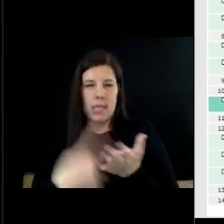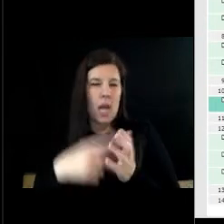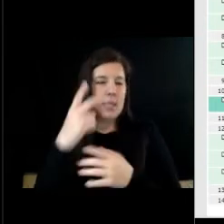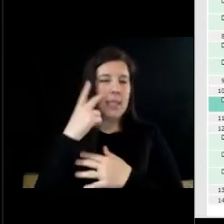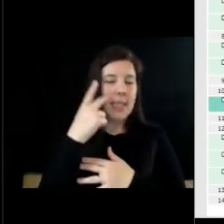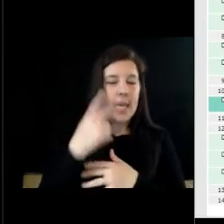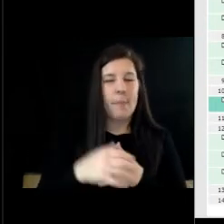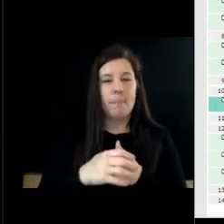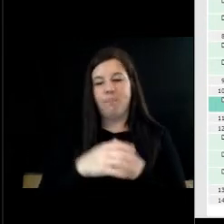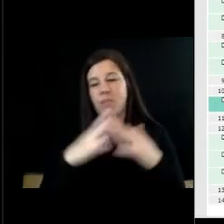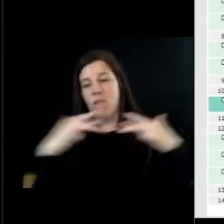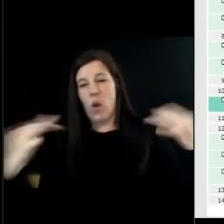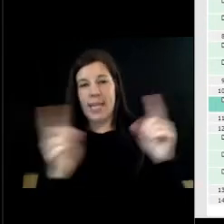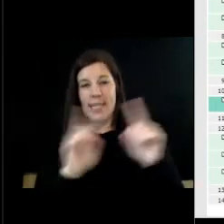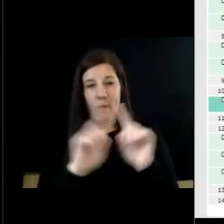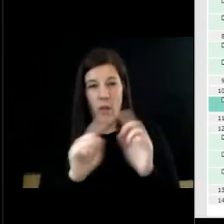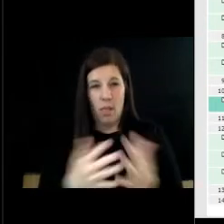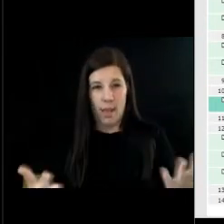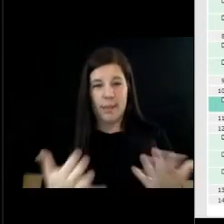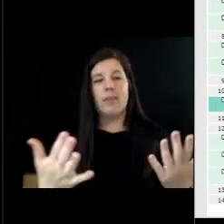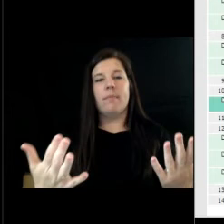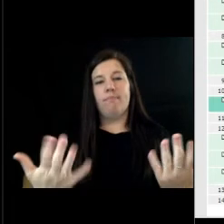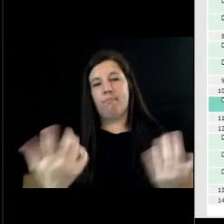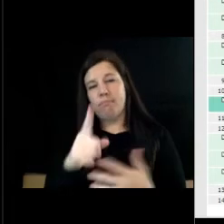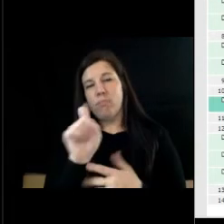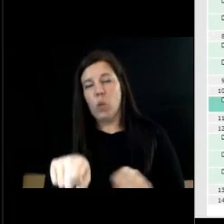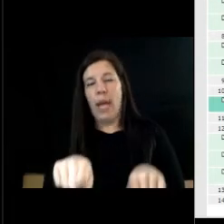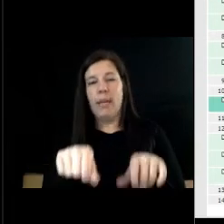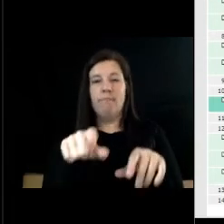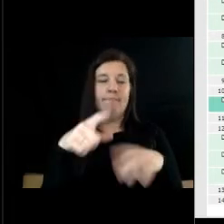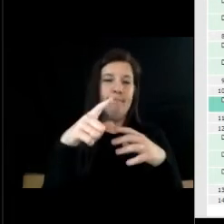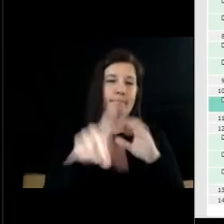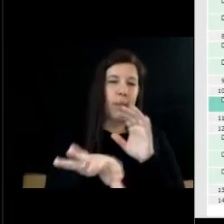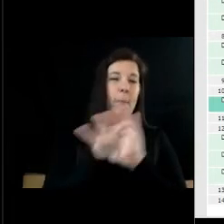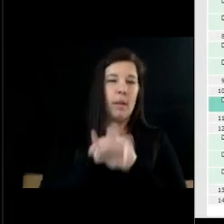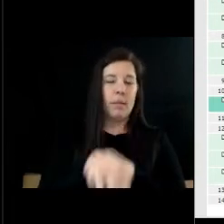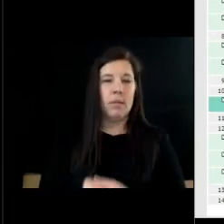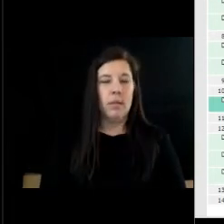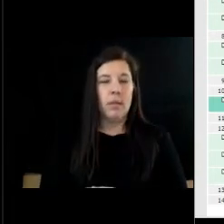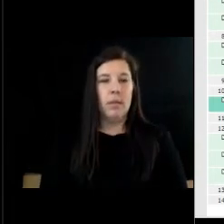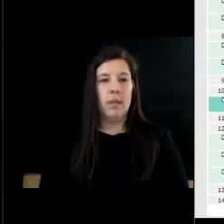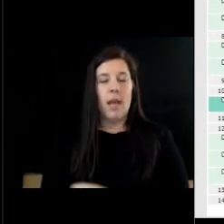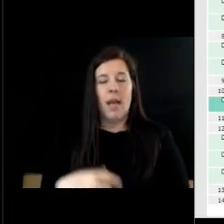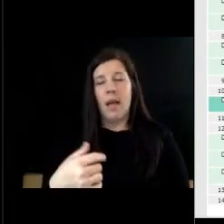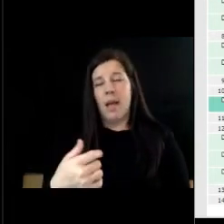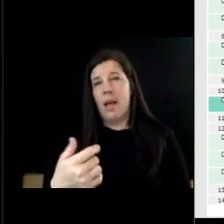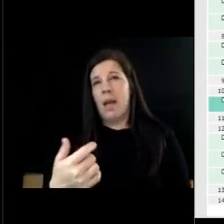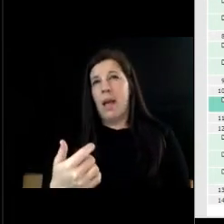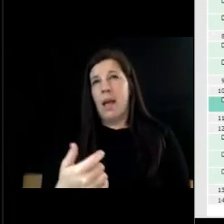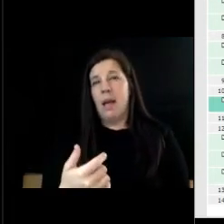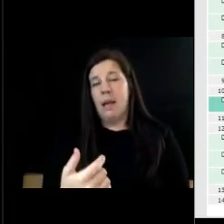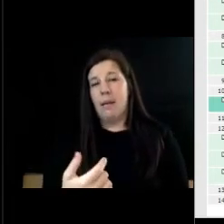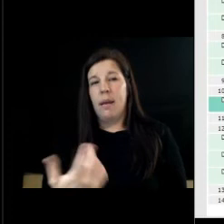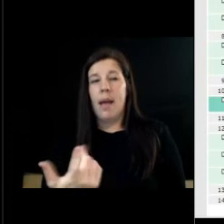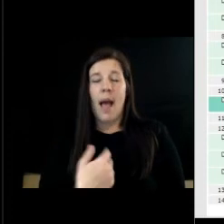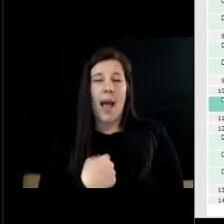variety of things that you have to sort of choose from um i would say that items d